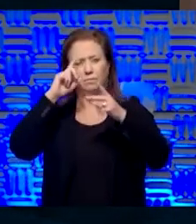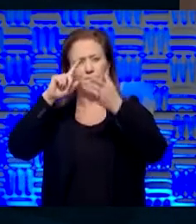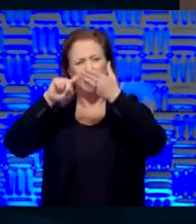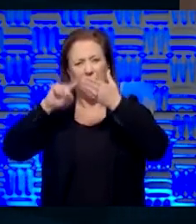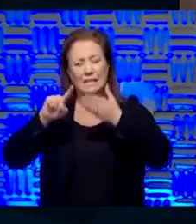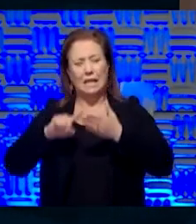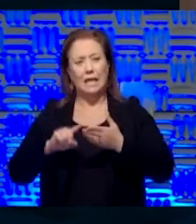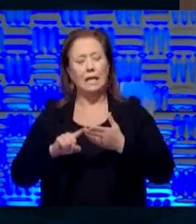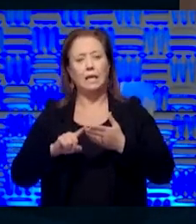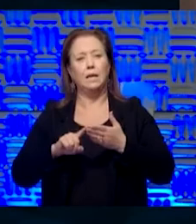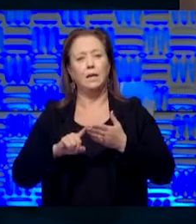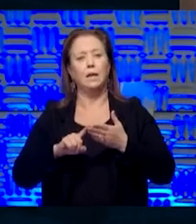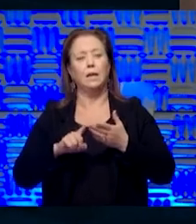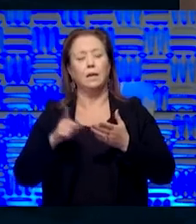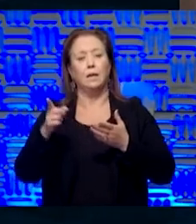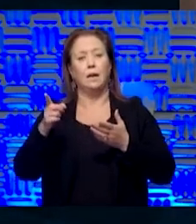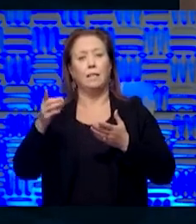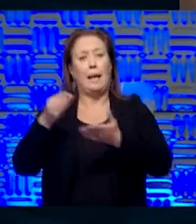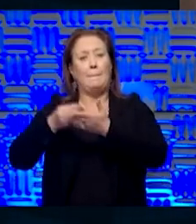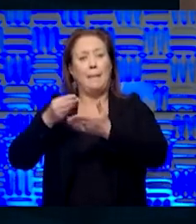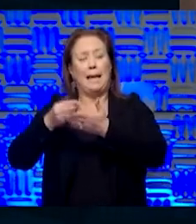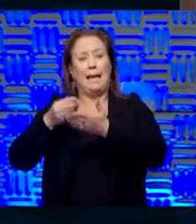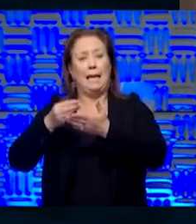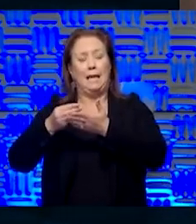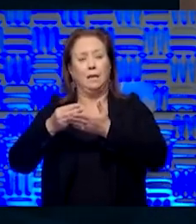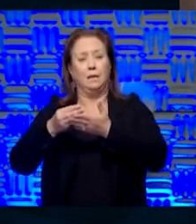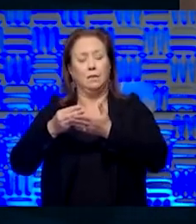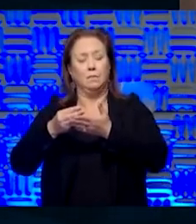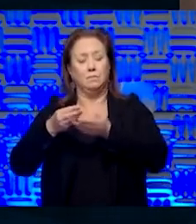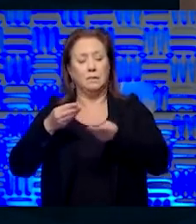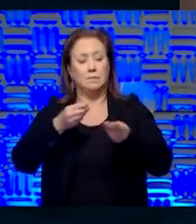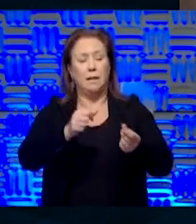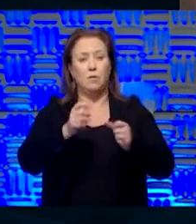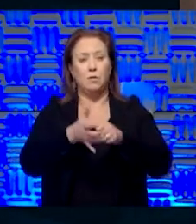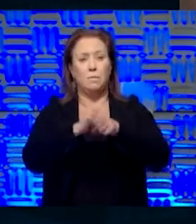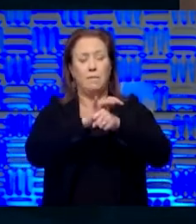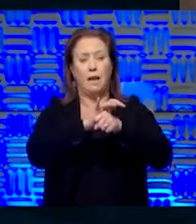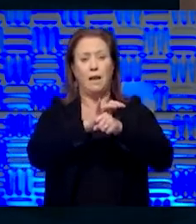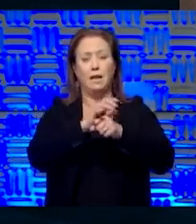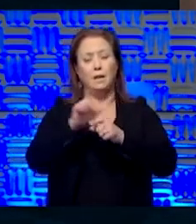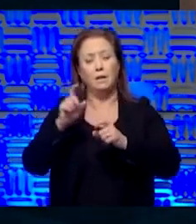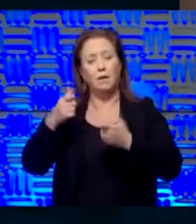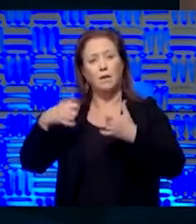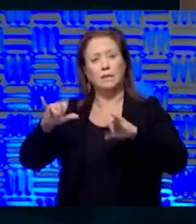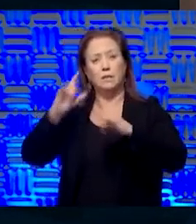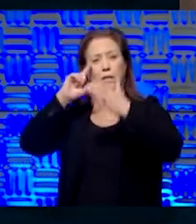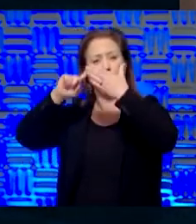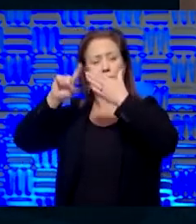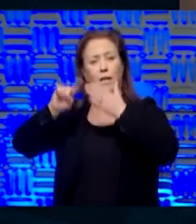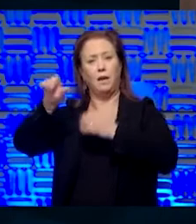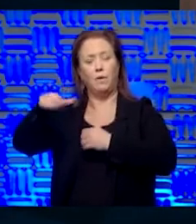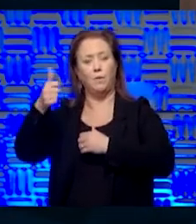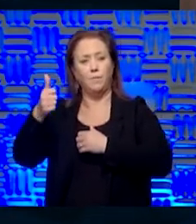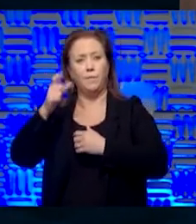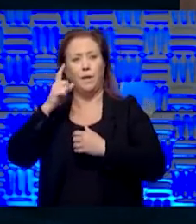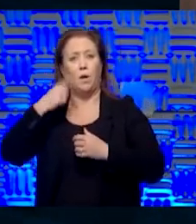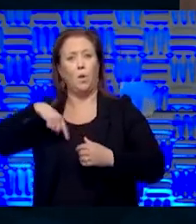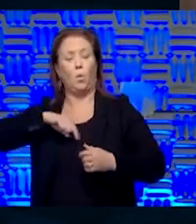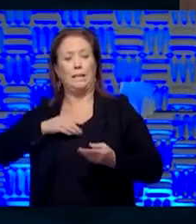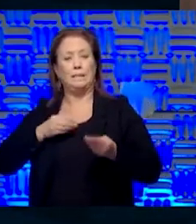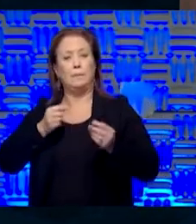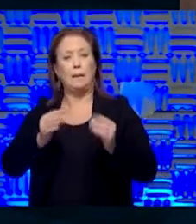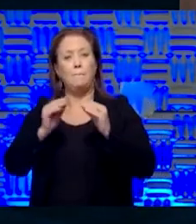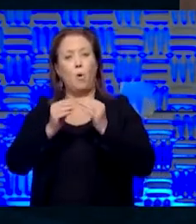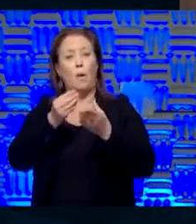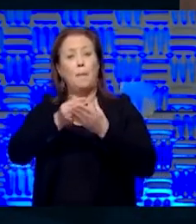health mission does not go away because of a pandemic. And people spend more money on beverage and food on Super Bowl Sunday than